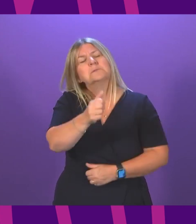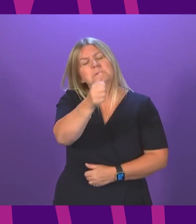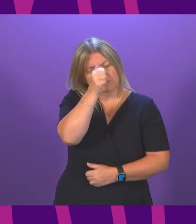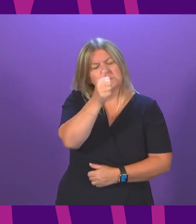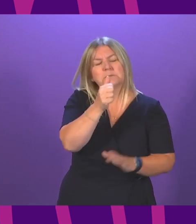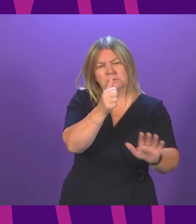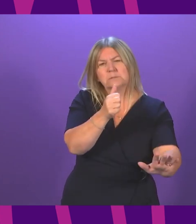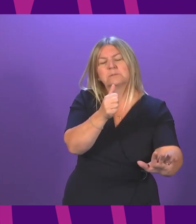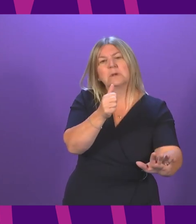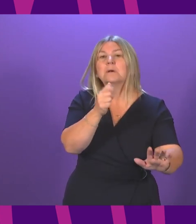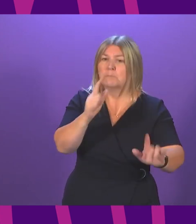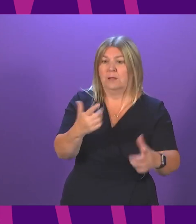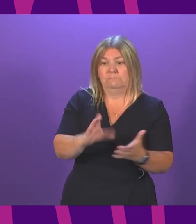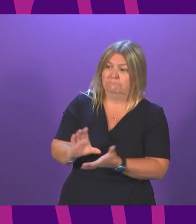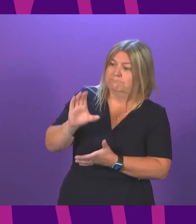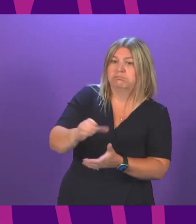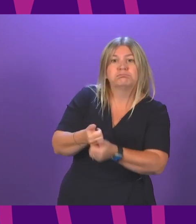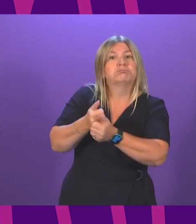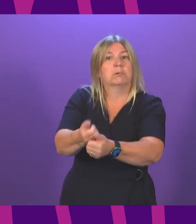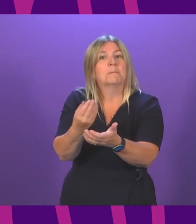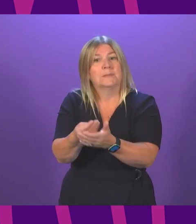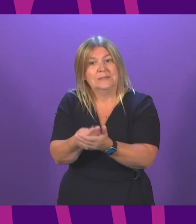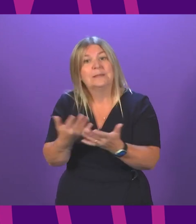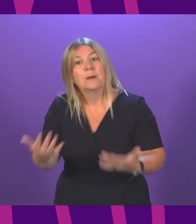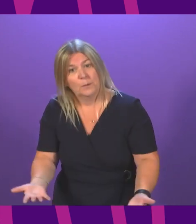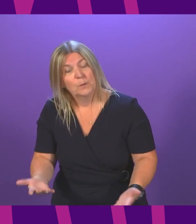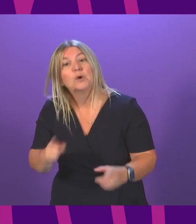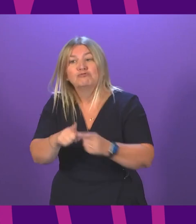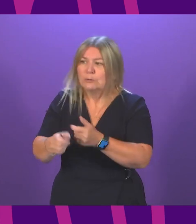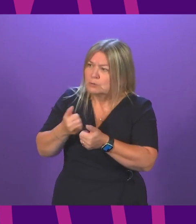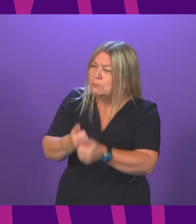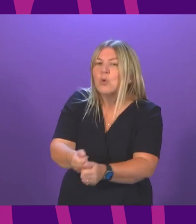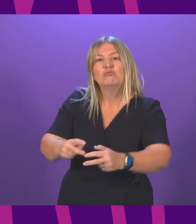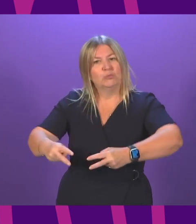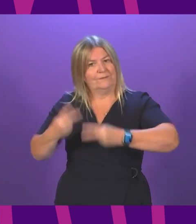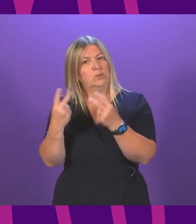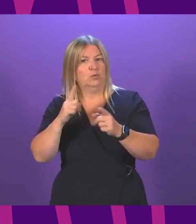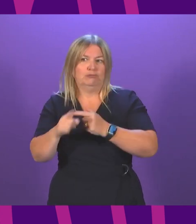taking the action, making the investment and supporting the ambulance service in the excellent work that it does.